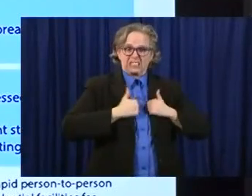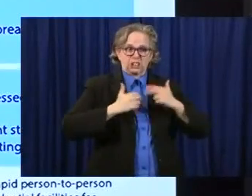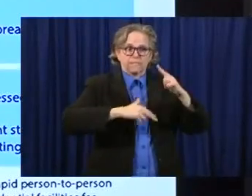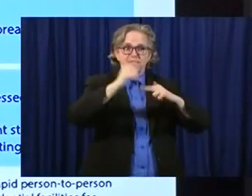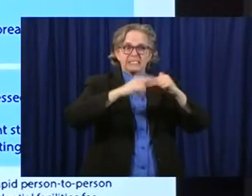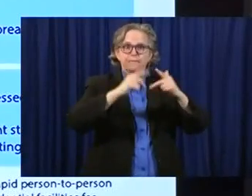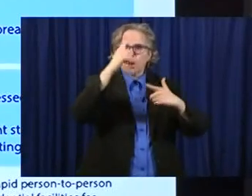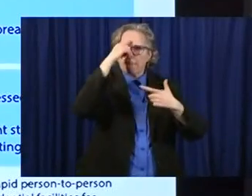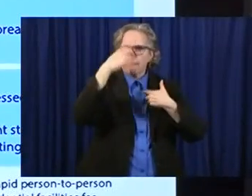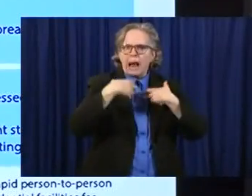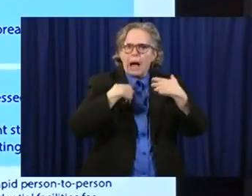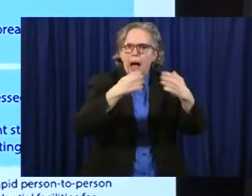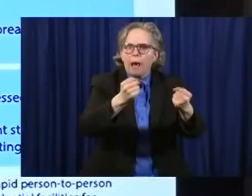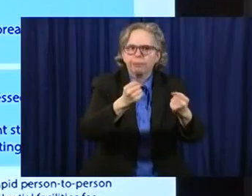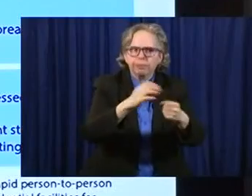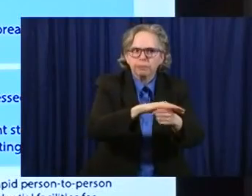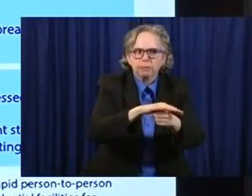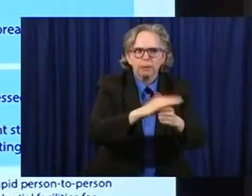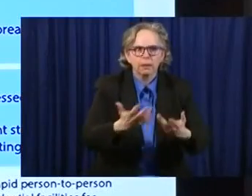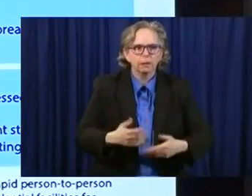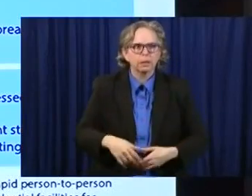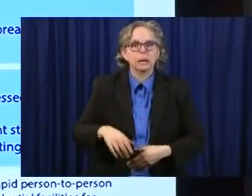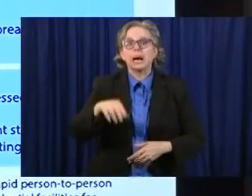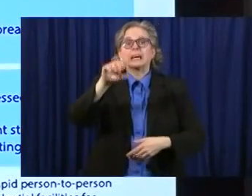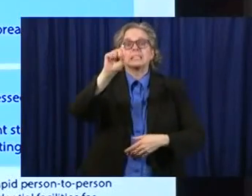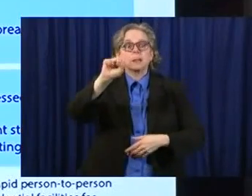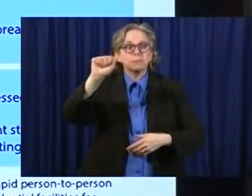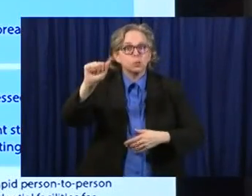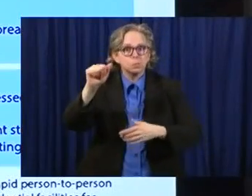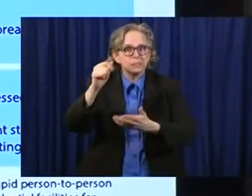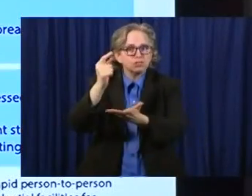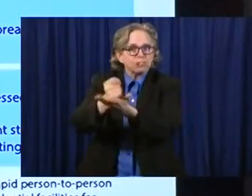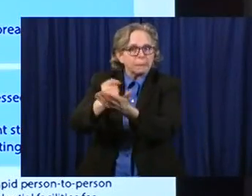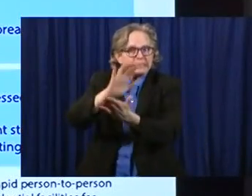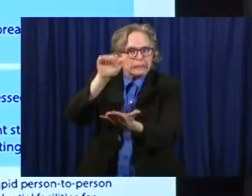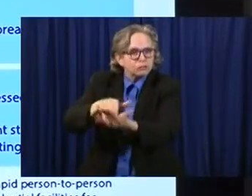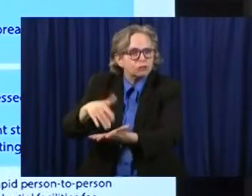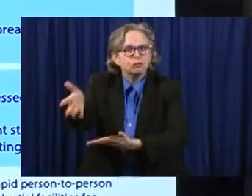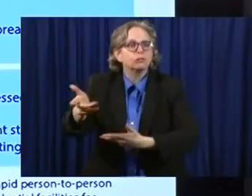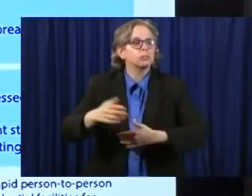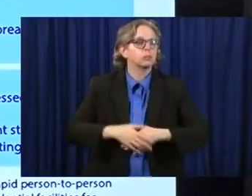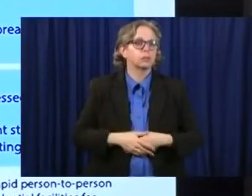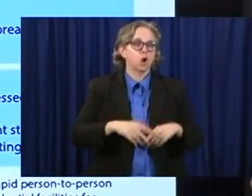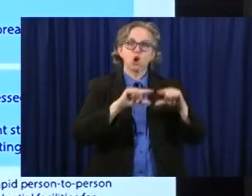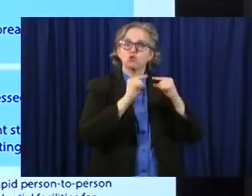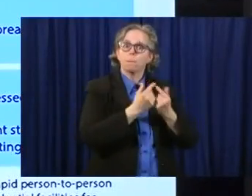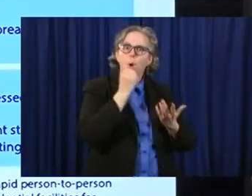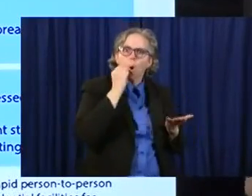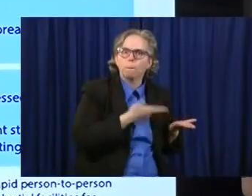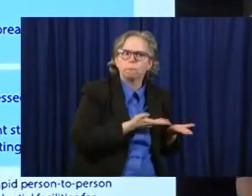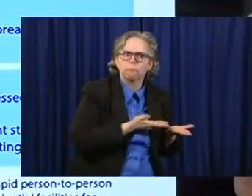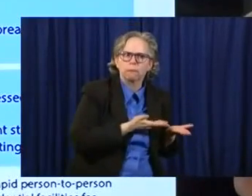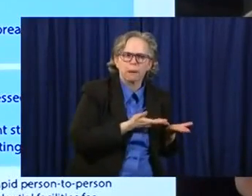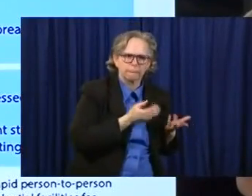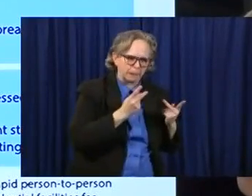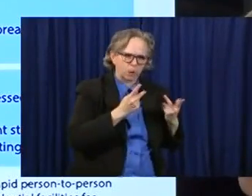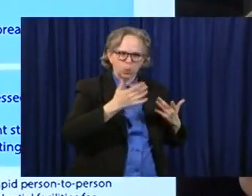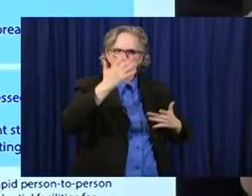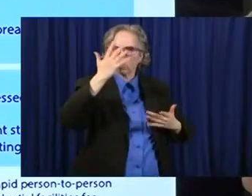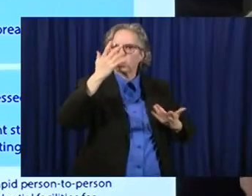psychiatric hospitals, group homes, centers, facilities, group homes for people with intellectual disabilities.